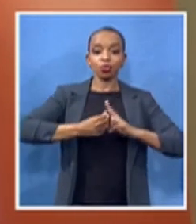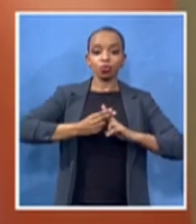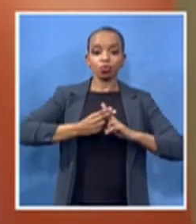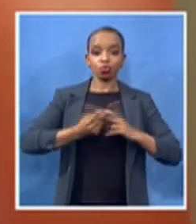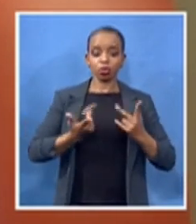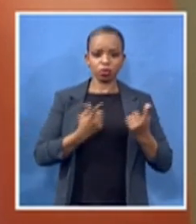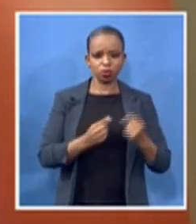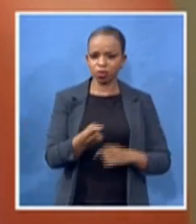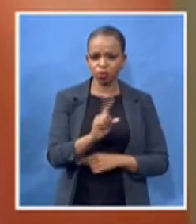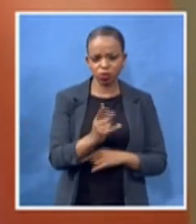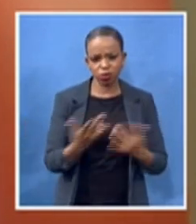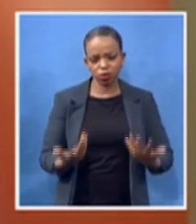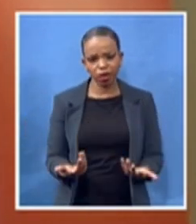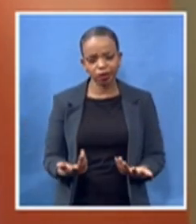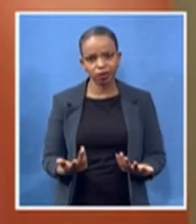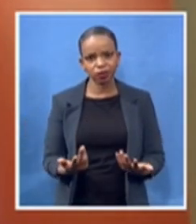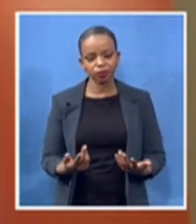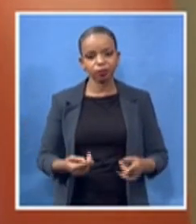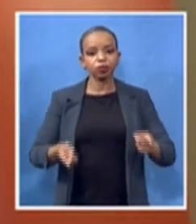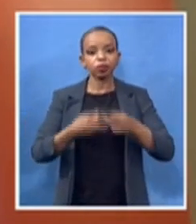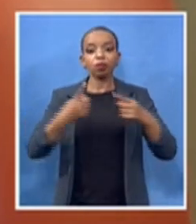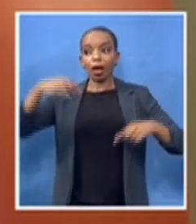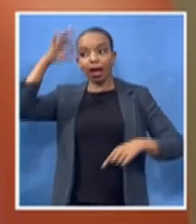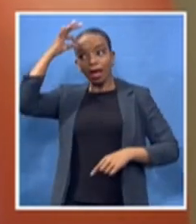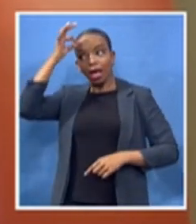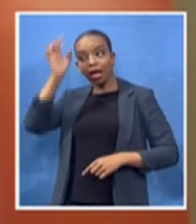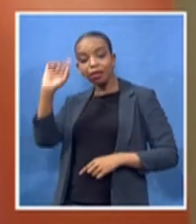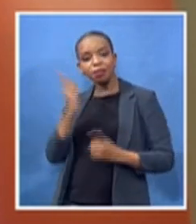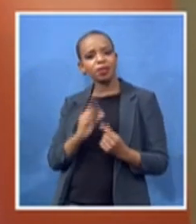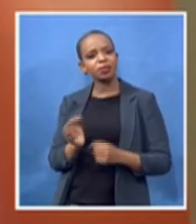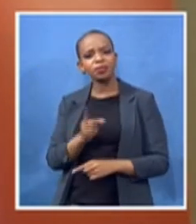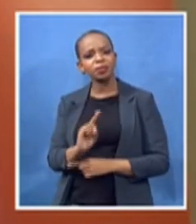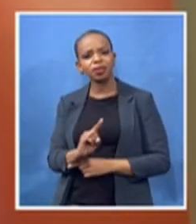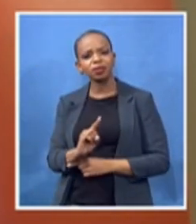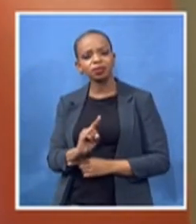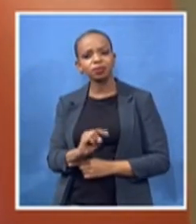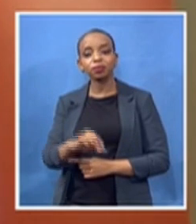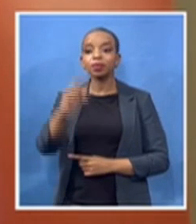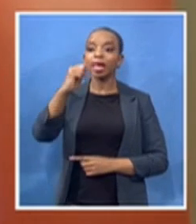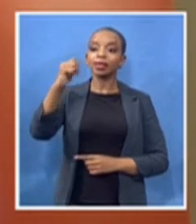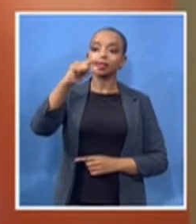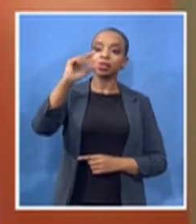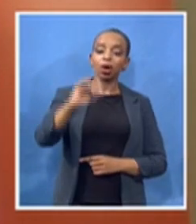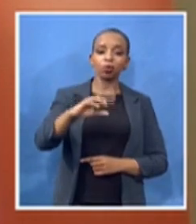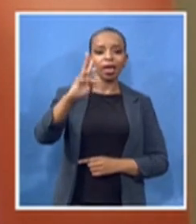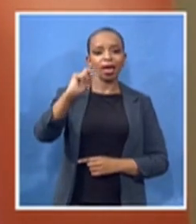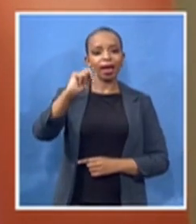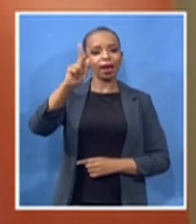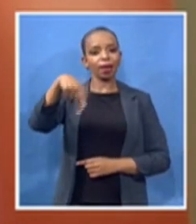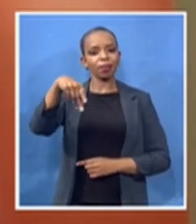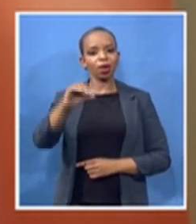as civil society to transform and dismantle the legacy of apartheid